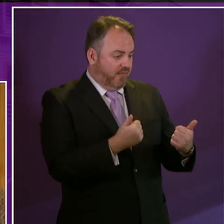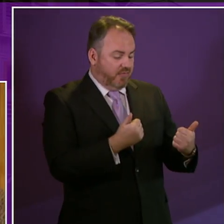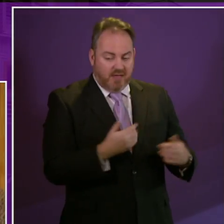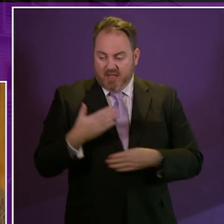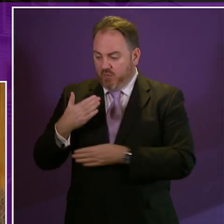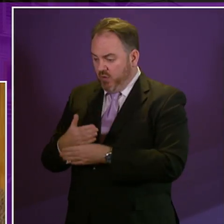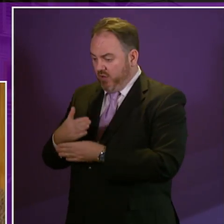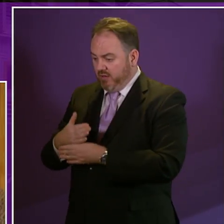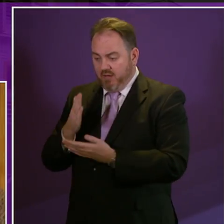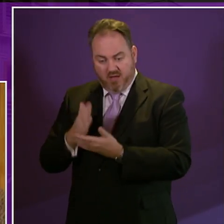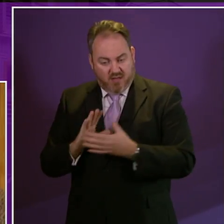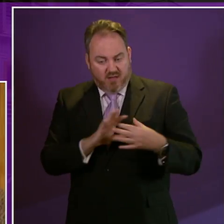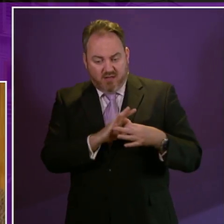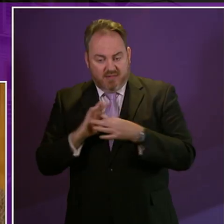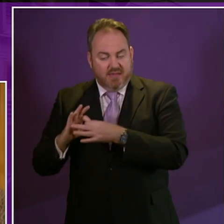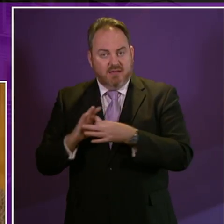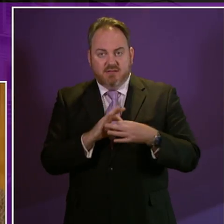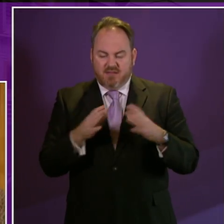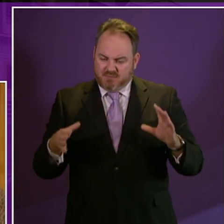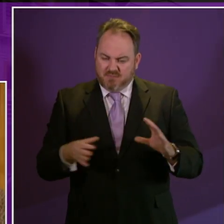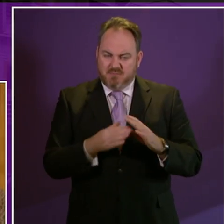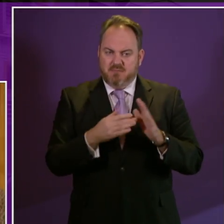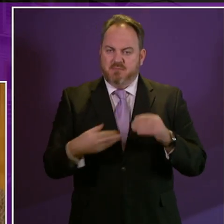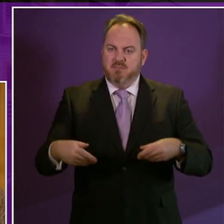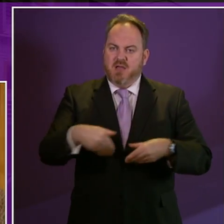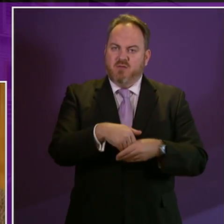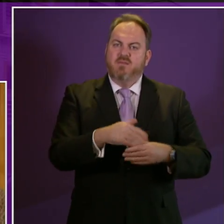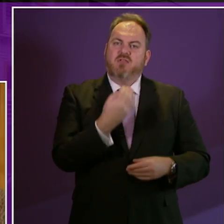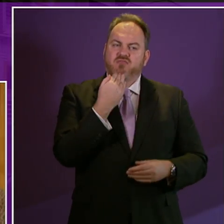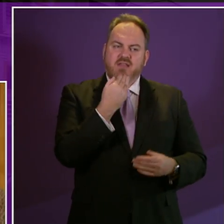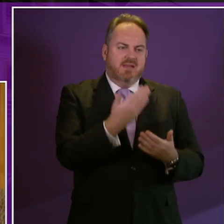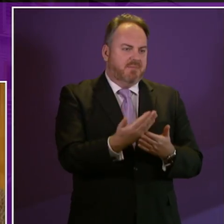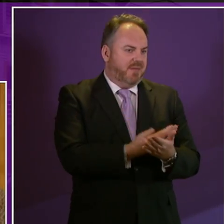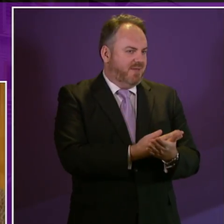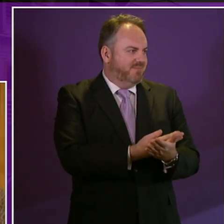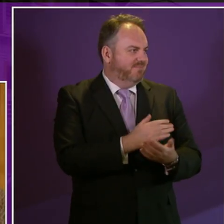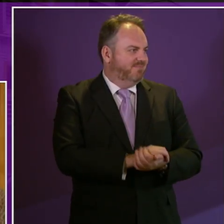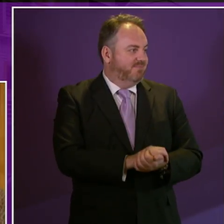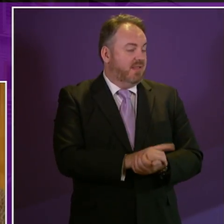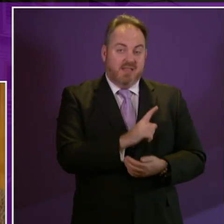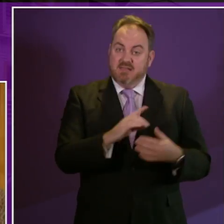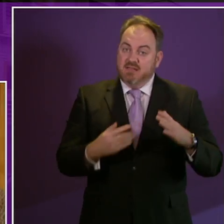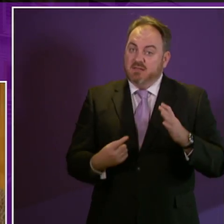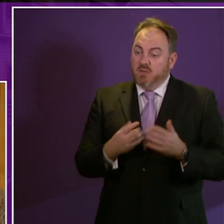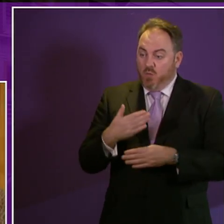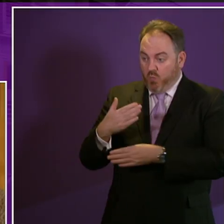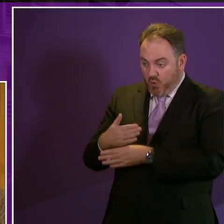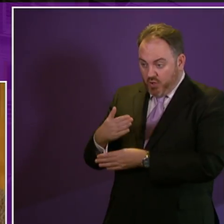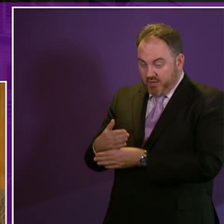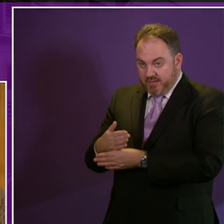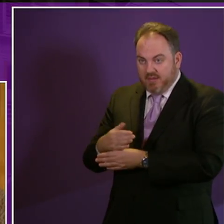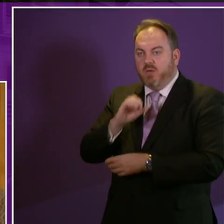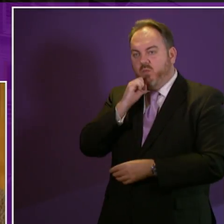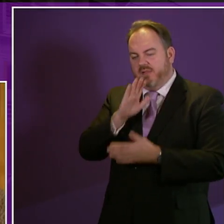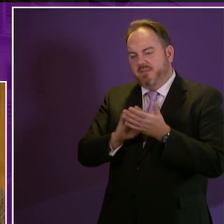Government's Work, Health and Disability Green Paper work is as important to health as health is to work